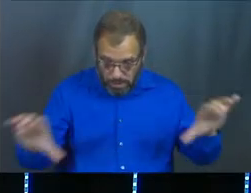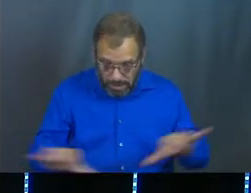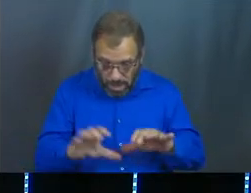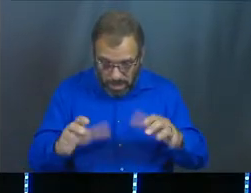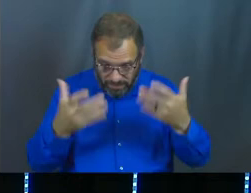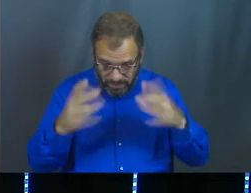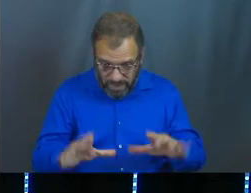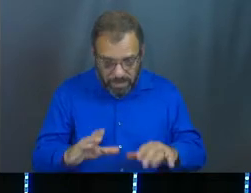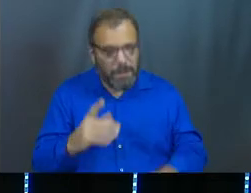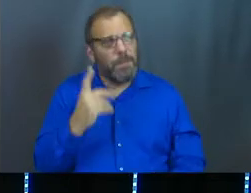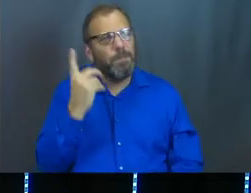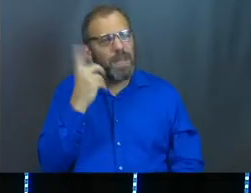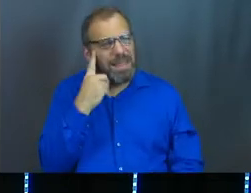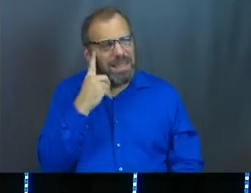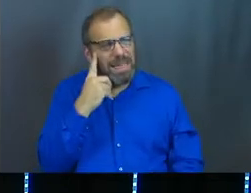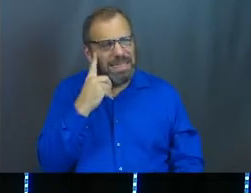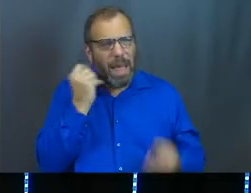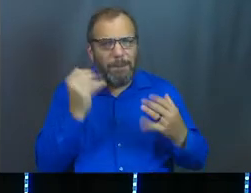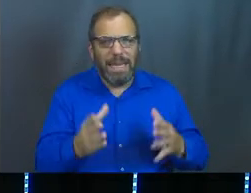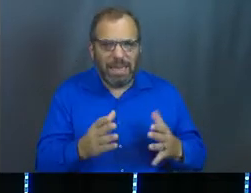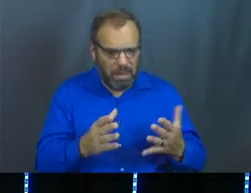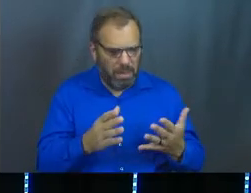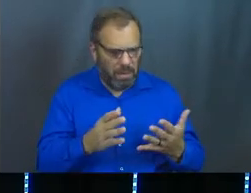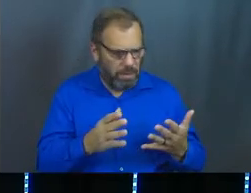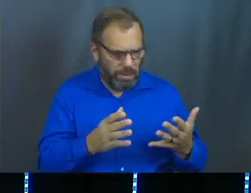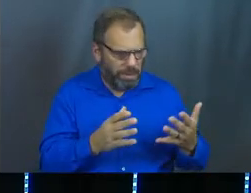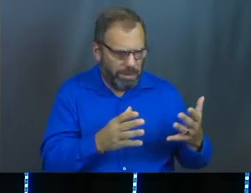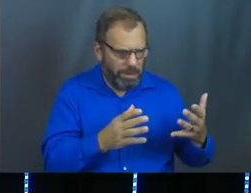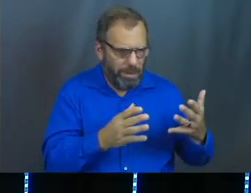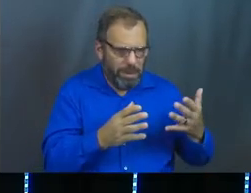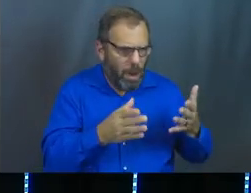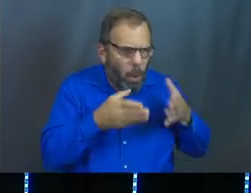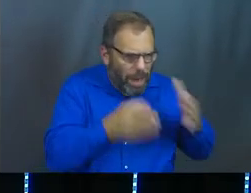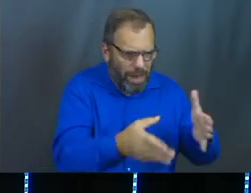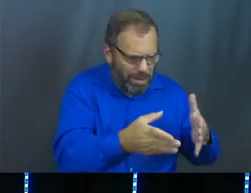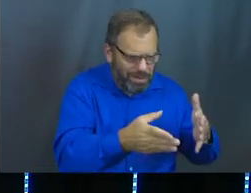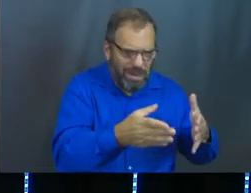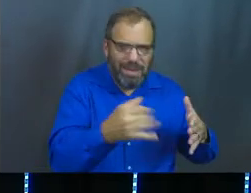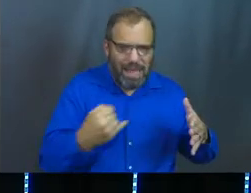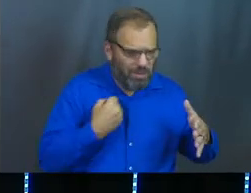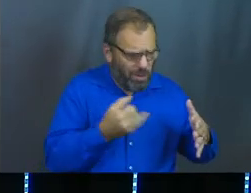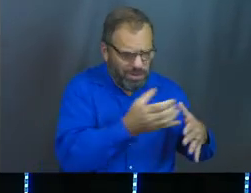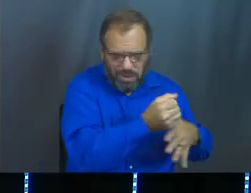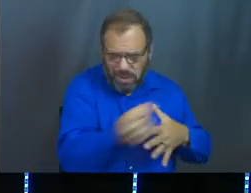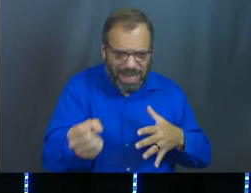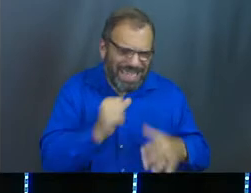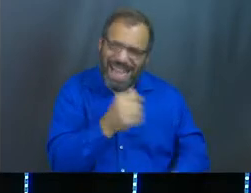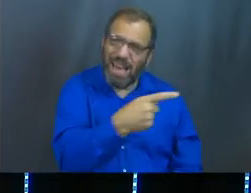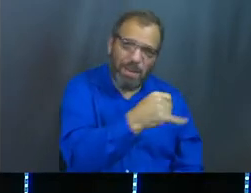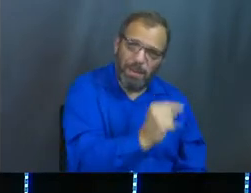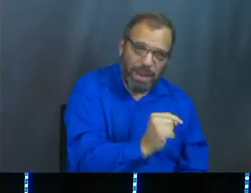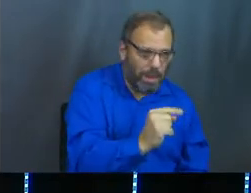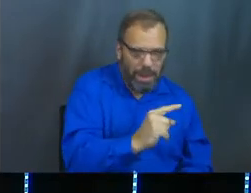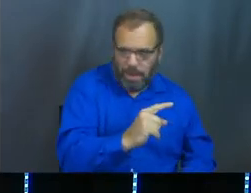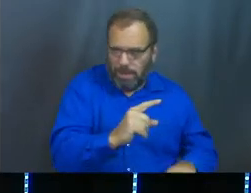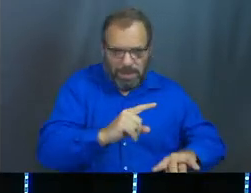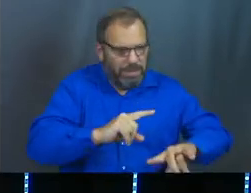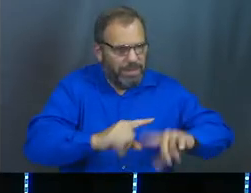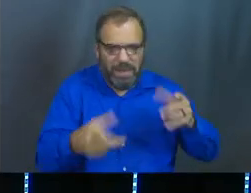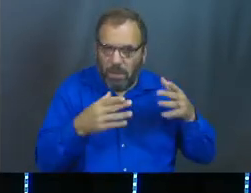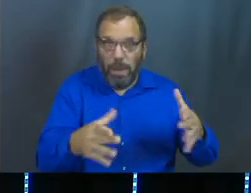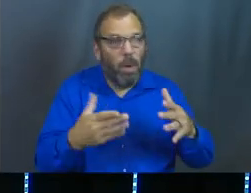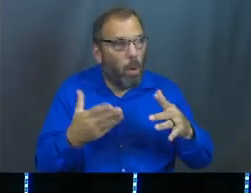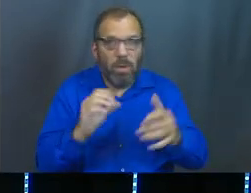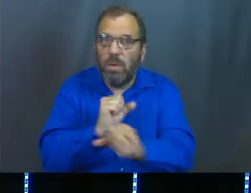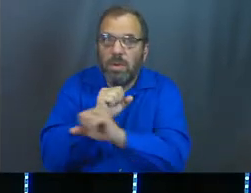I think there's hundreds of roads that would have led him to Egypt. And it didn't have to go through a pit. And it didn't have to go through